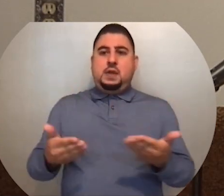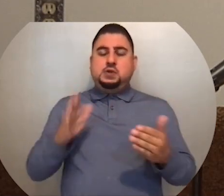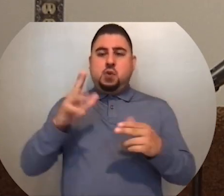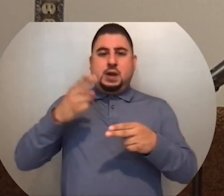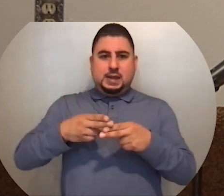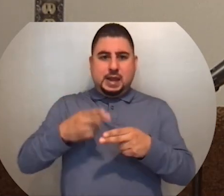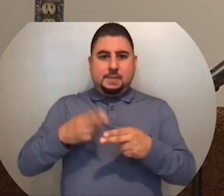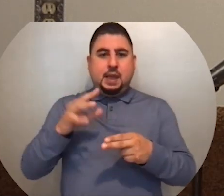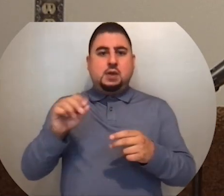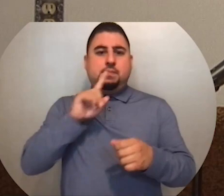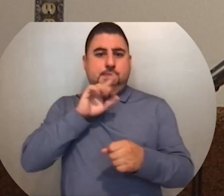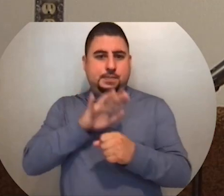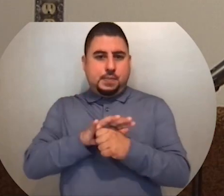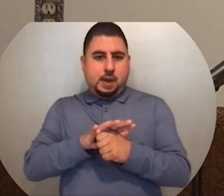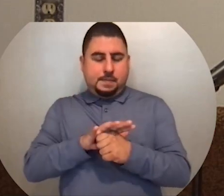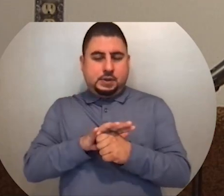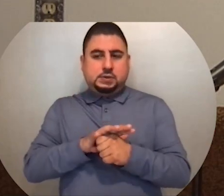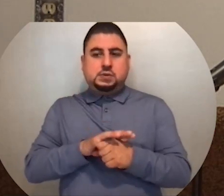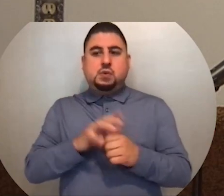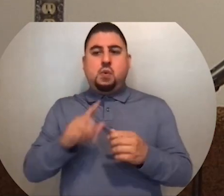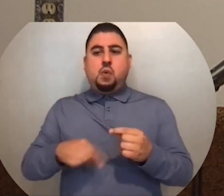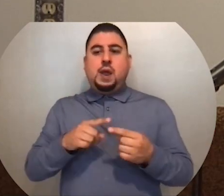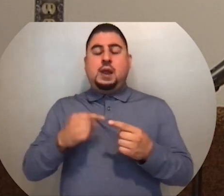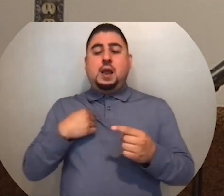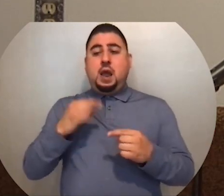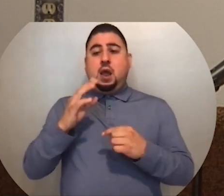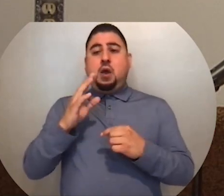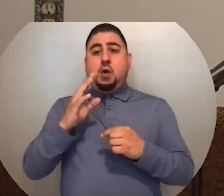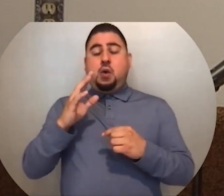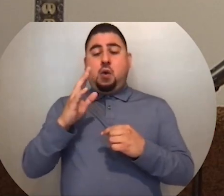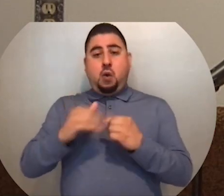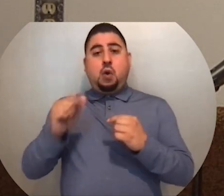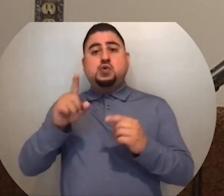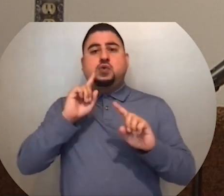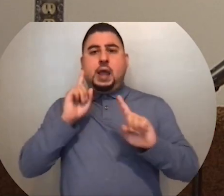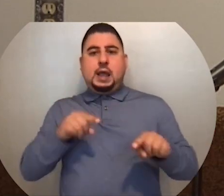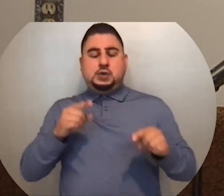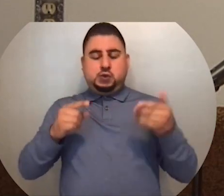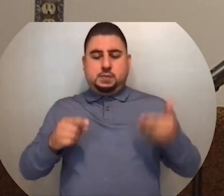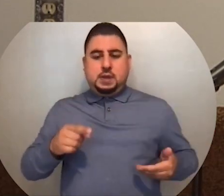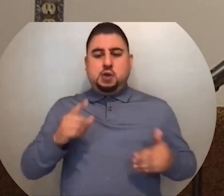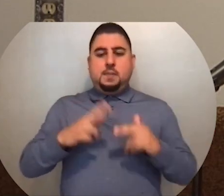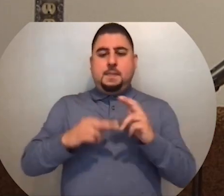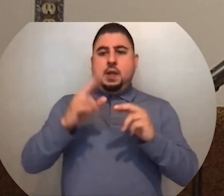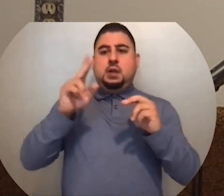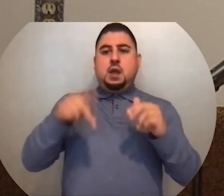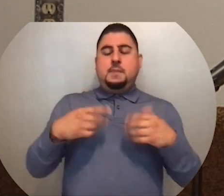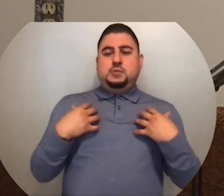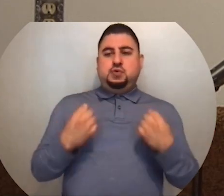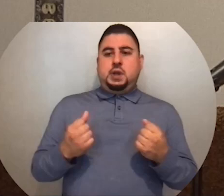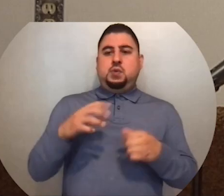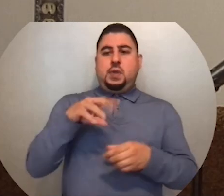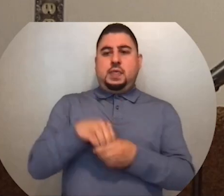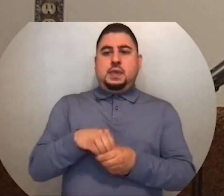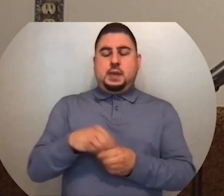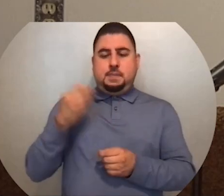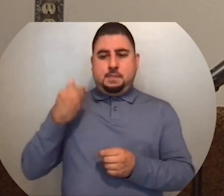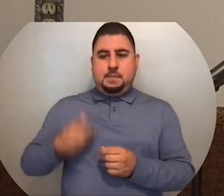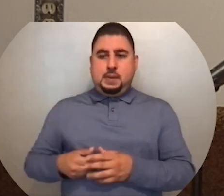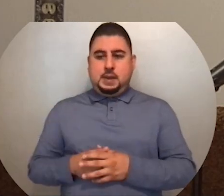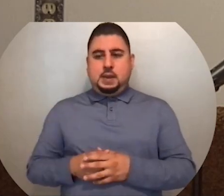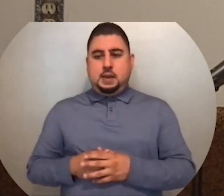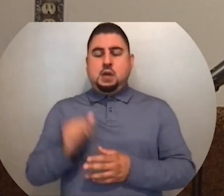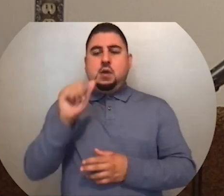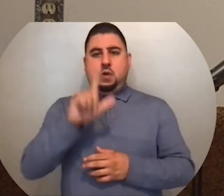your name and your promise. When I called, you answered me. You built up strength within me.